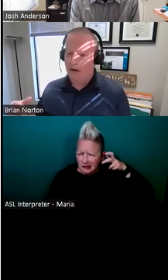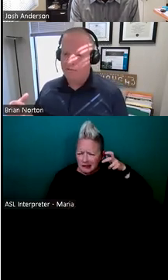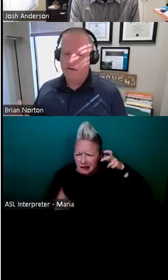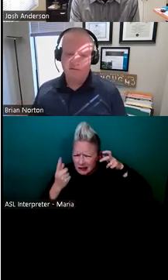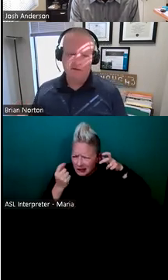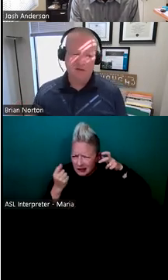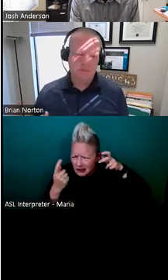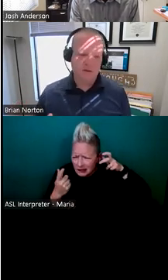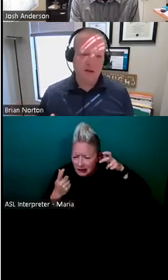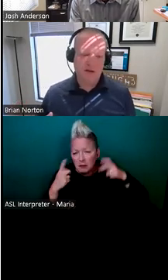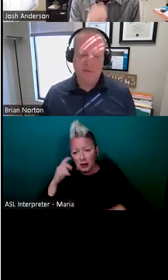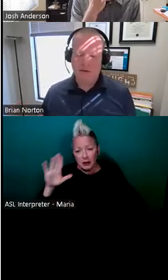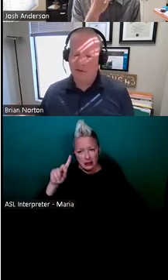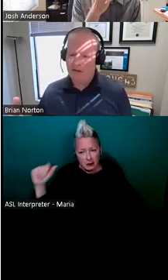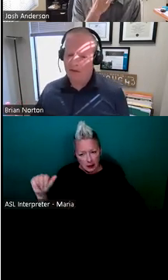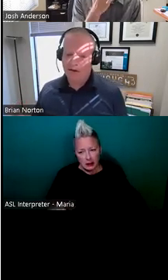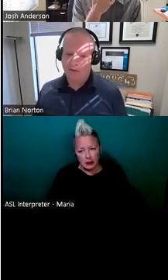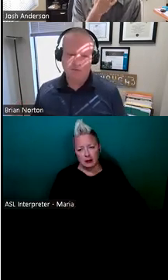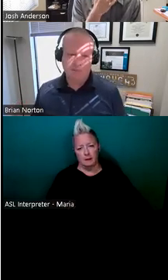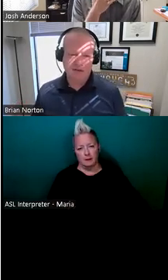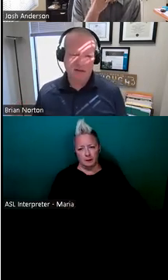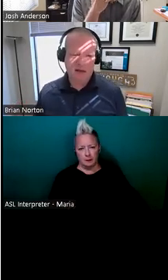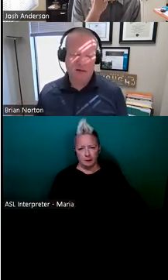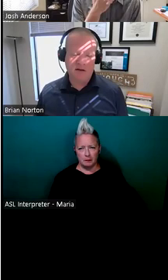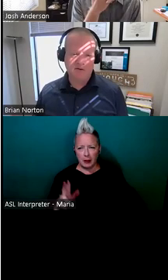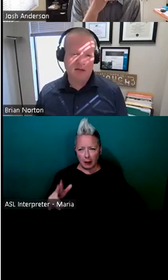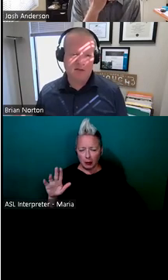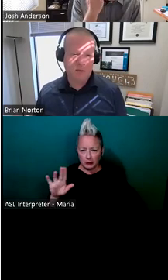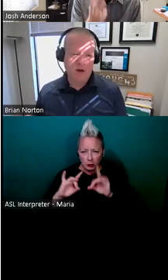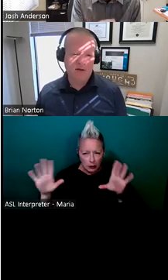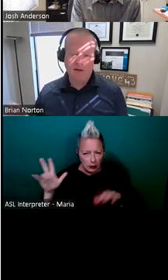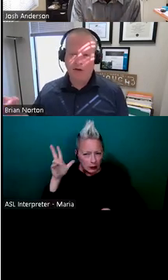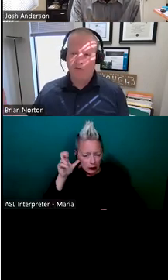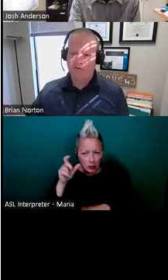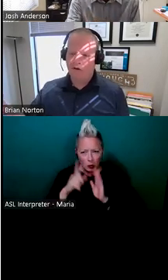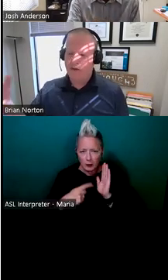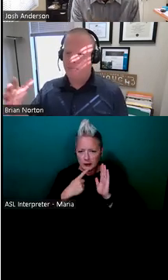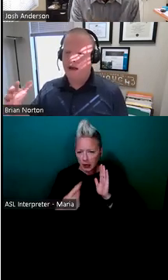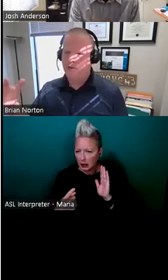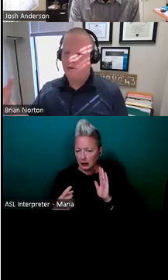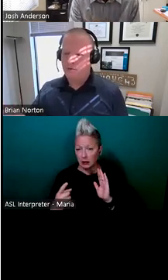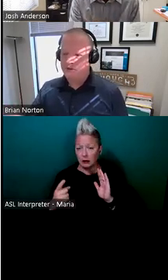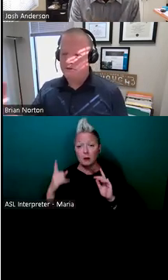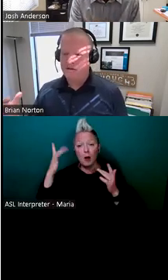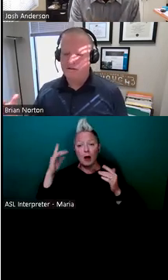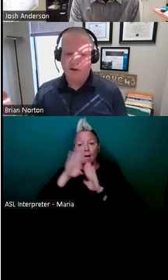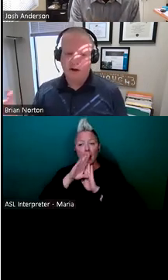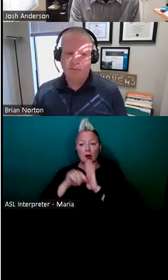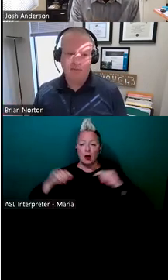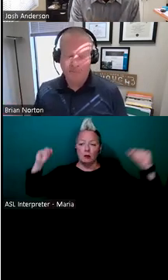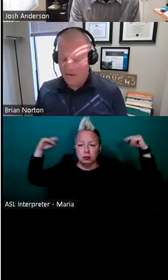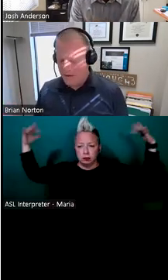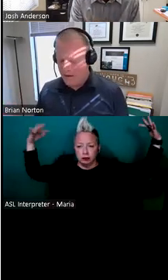um, because of his disability, being able to key in on what's being said and understand that well when there's all that background noise in his